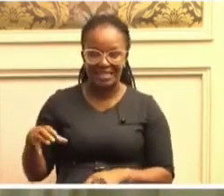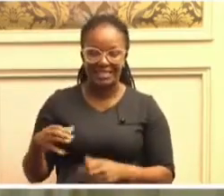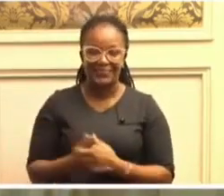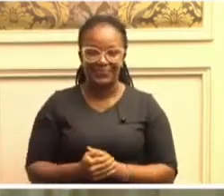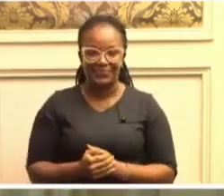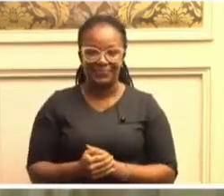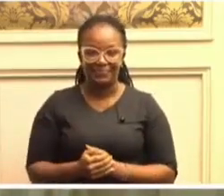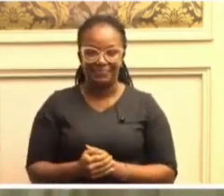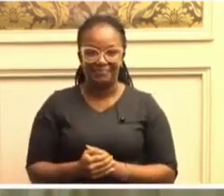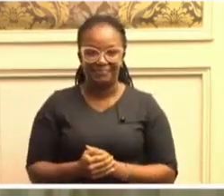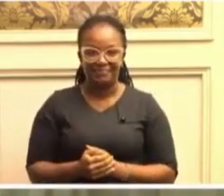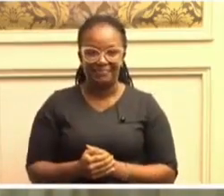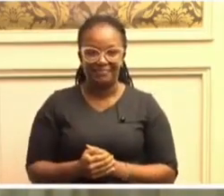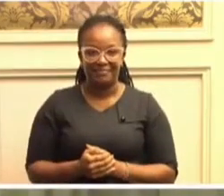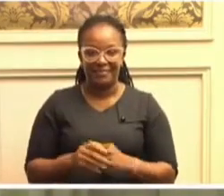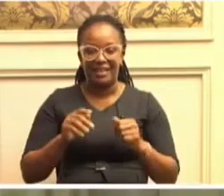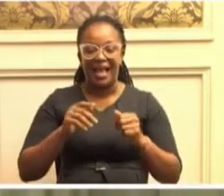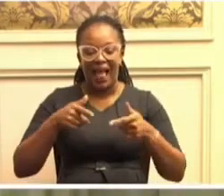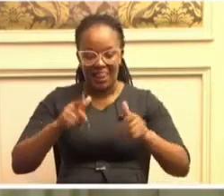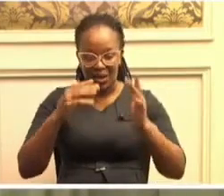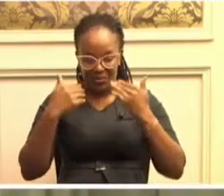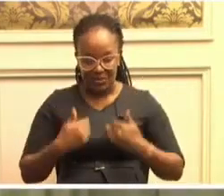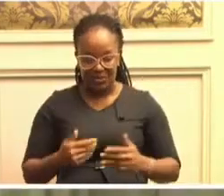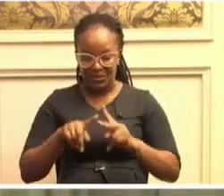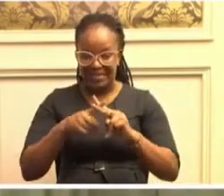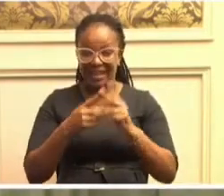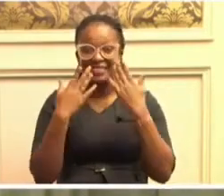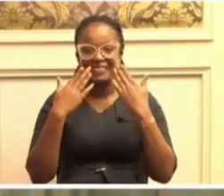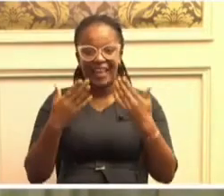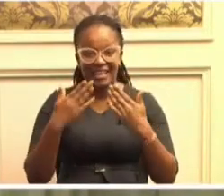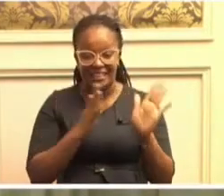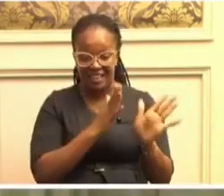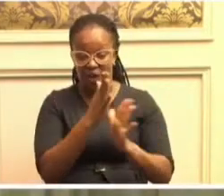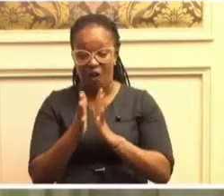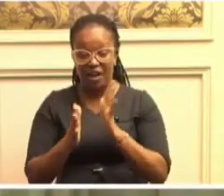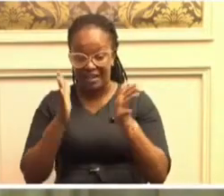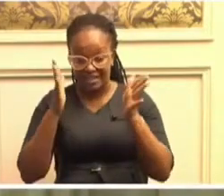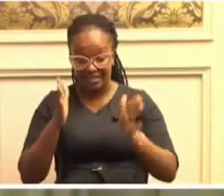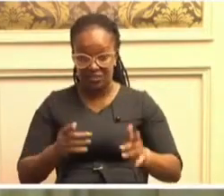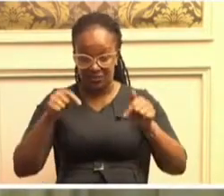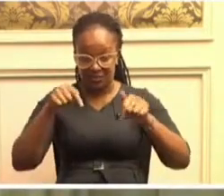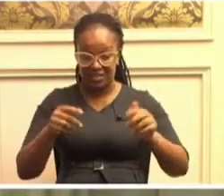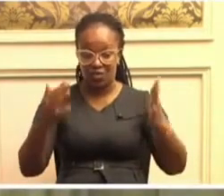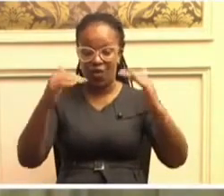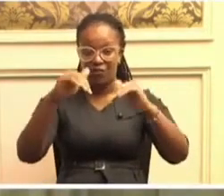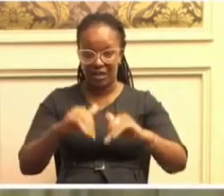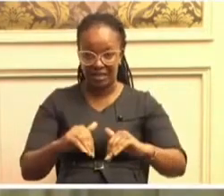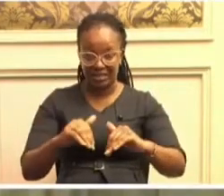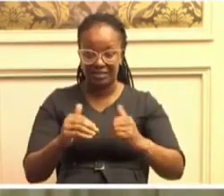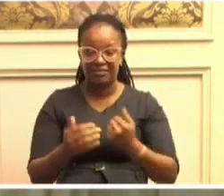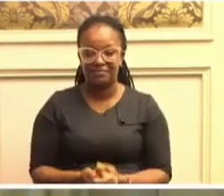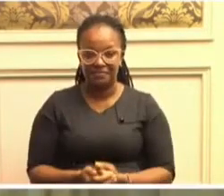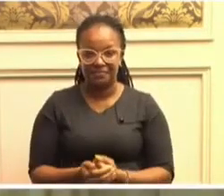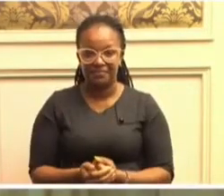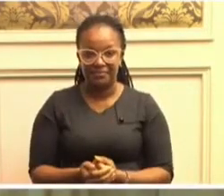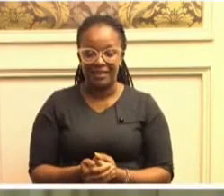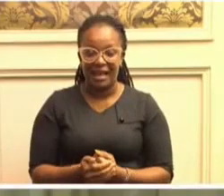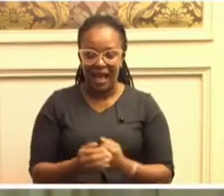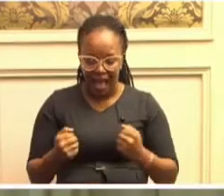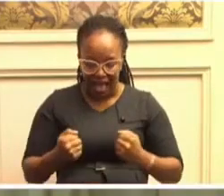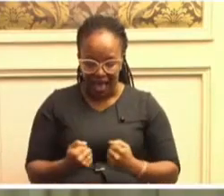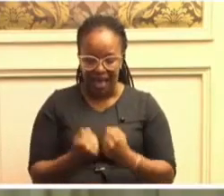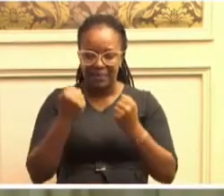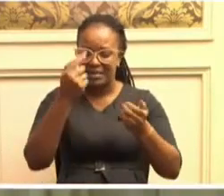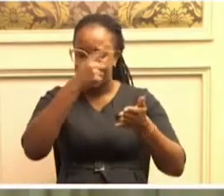Permit me to start by thanking the organizers of this conference. It comes at the most